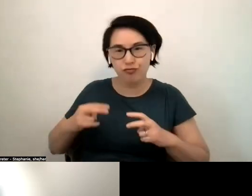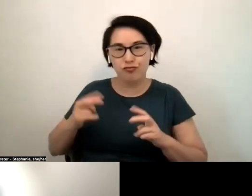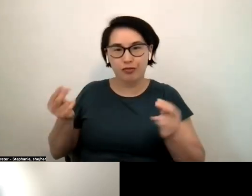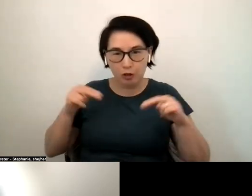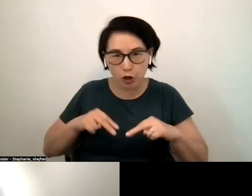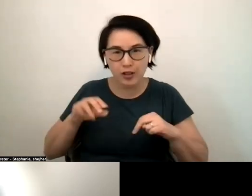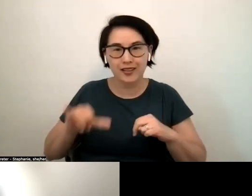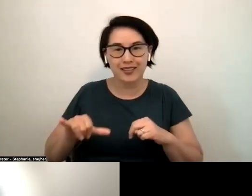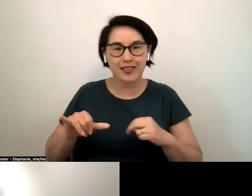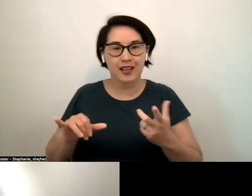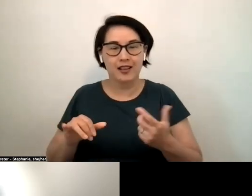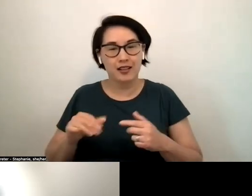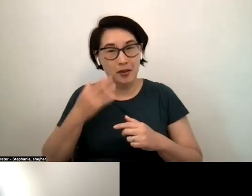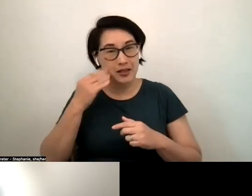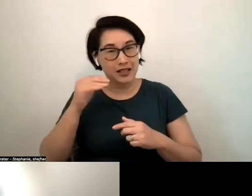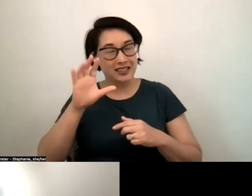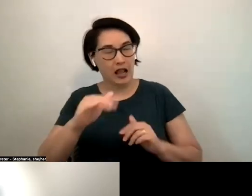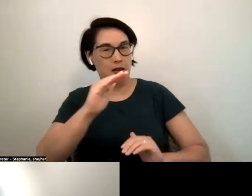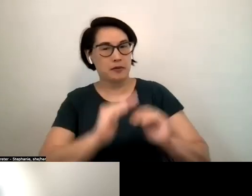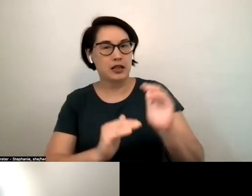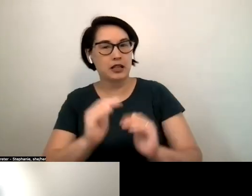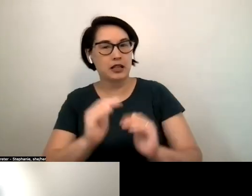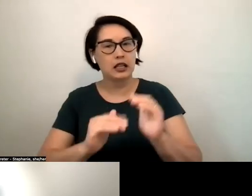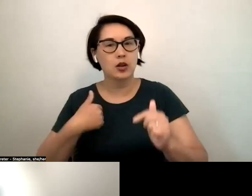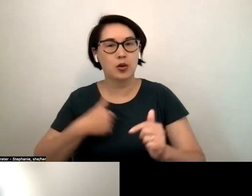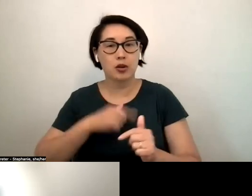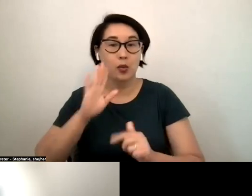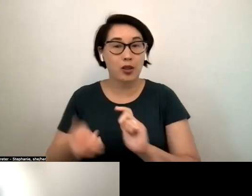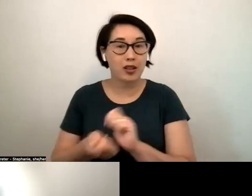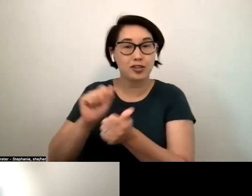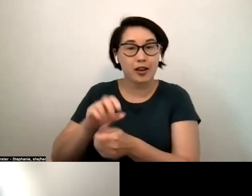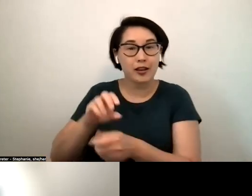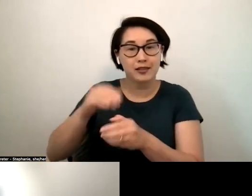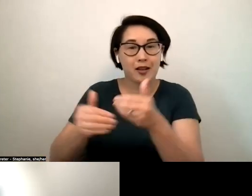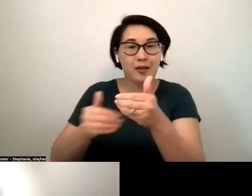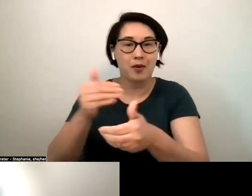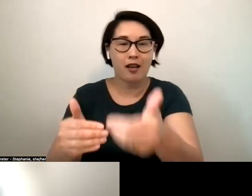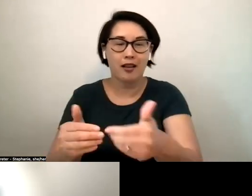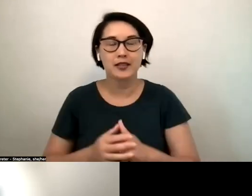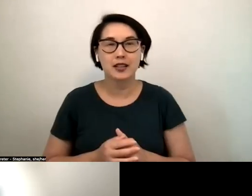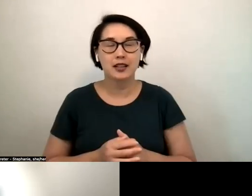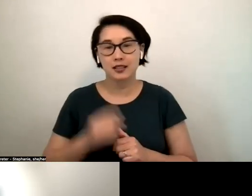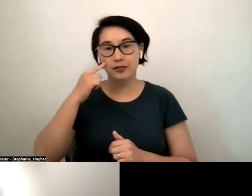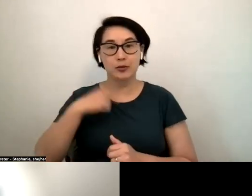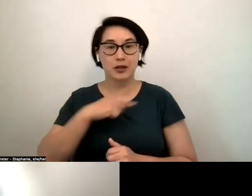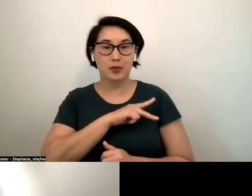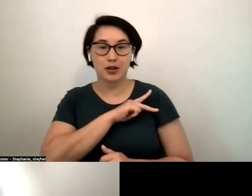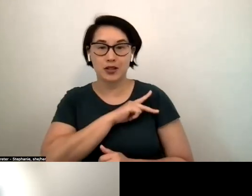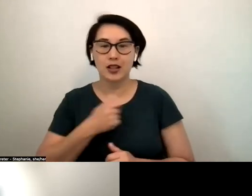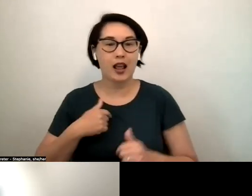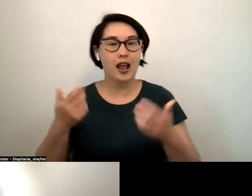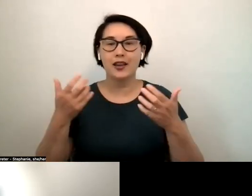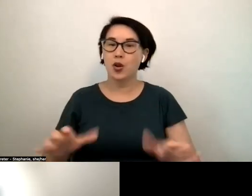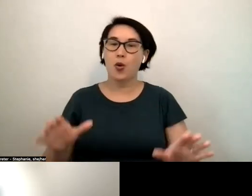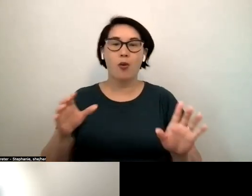create changes changes you in the process as well uh and so i can say just speaking personally i i do not want to like